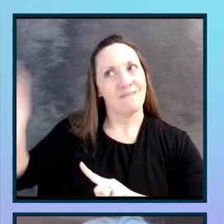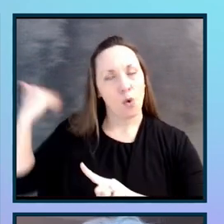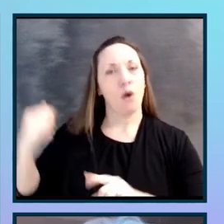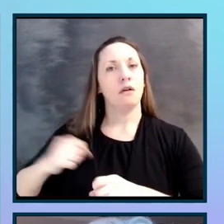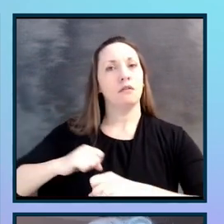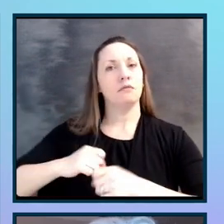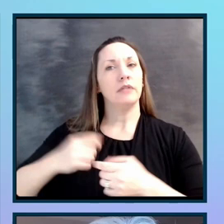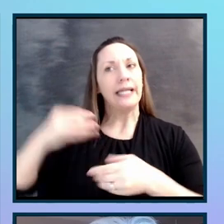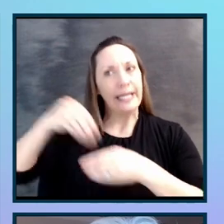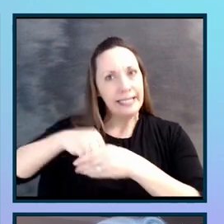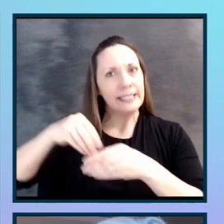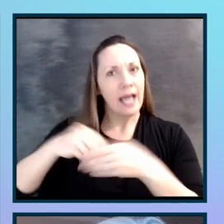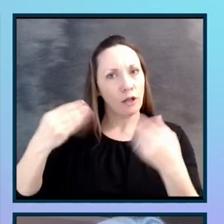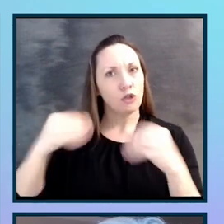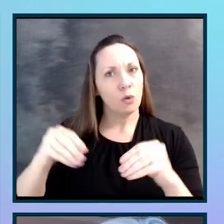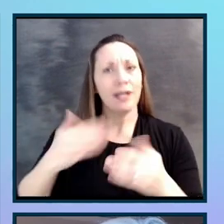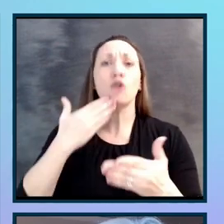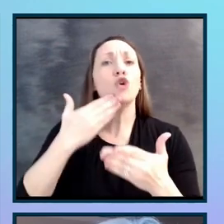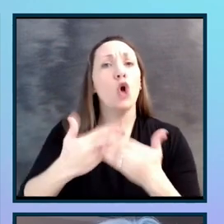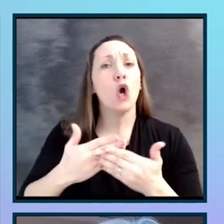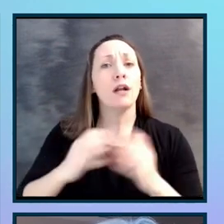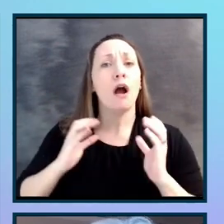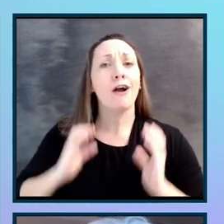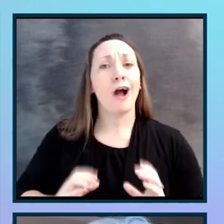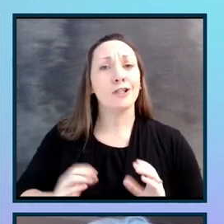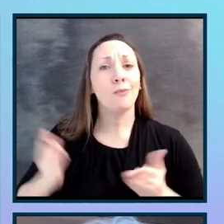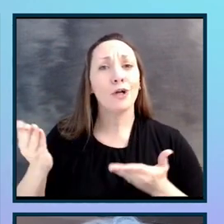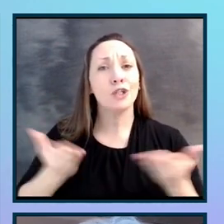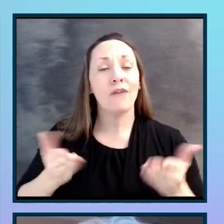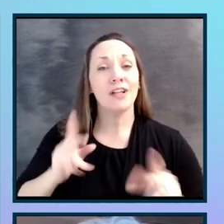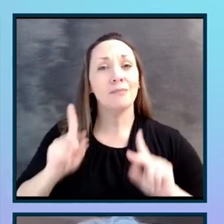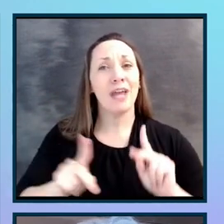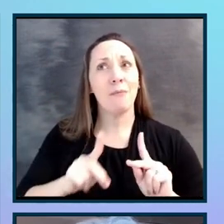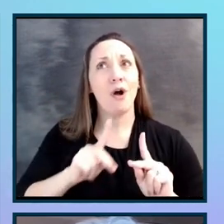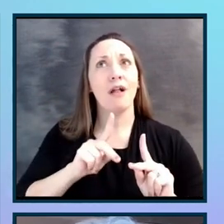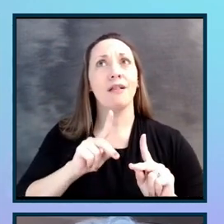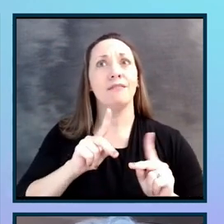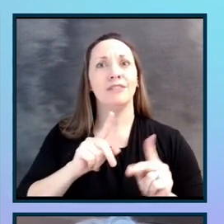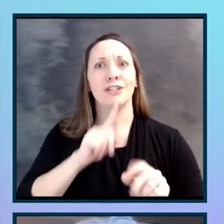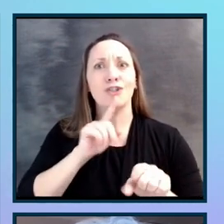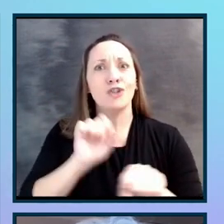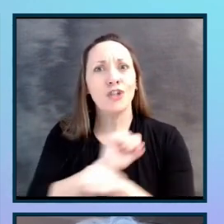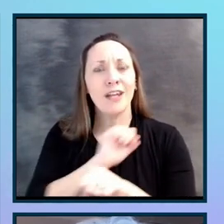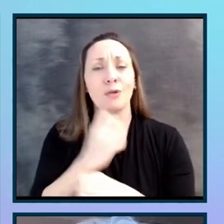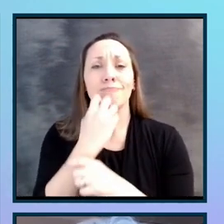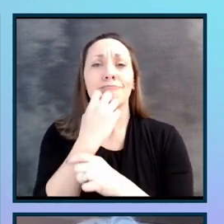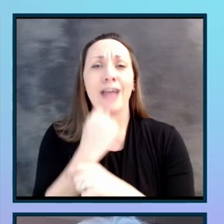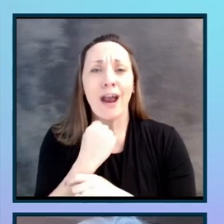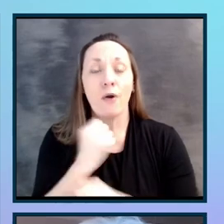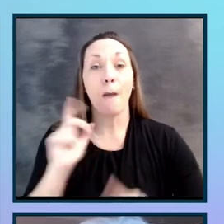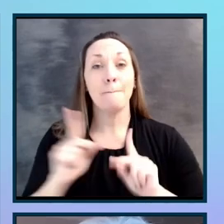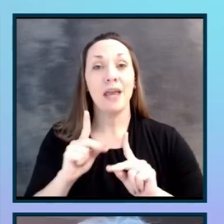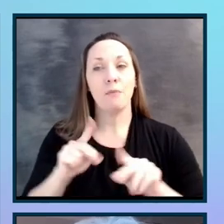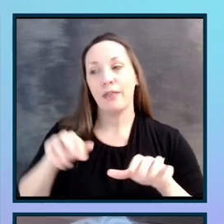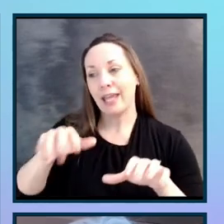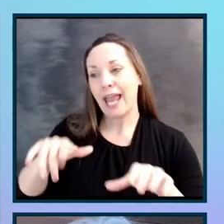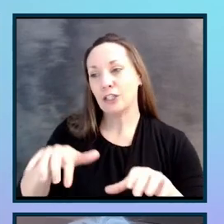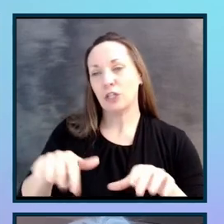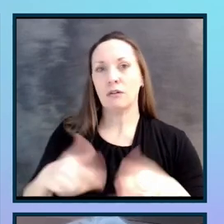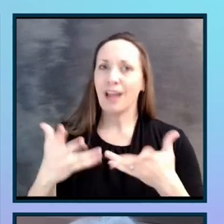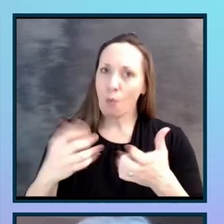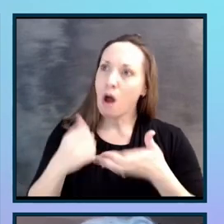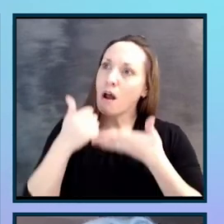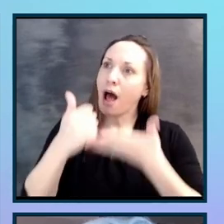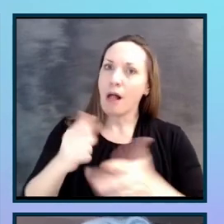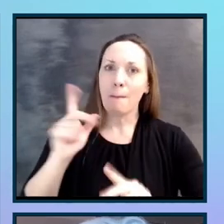customer service. People really care. The checkout people at the counters, they want to help people,